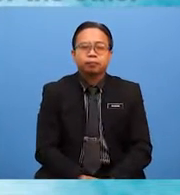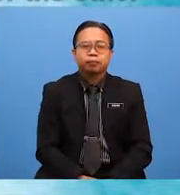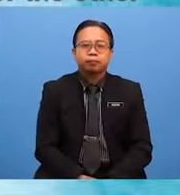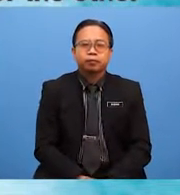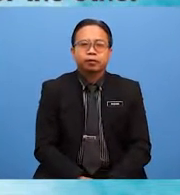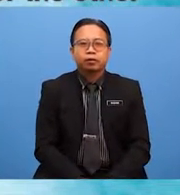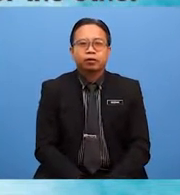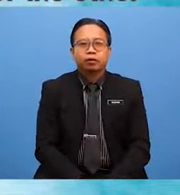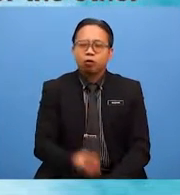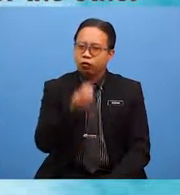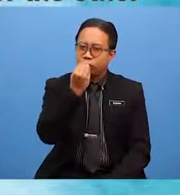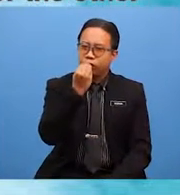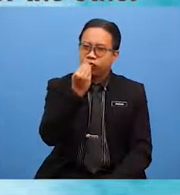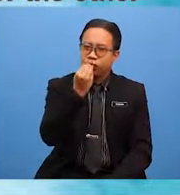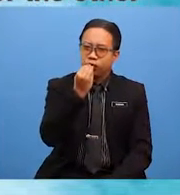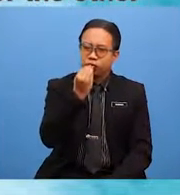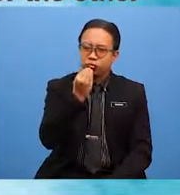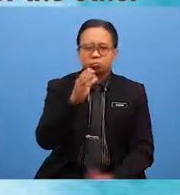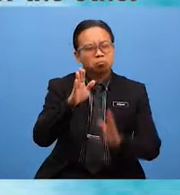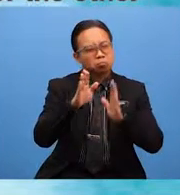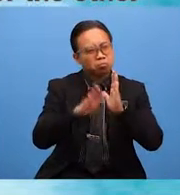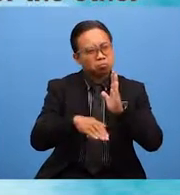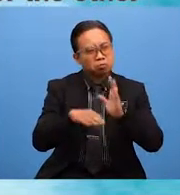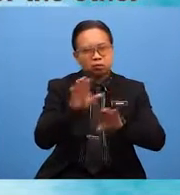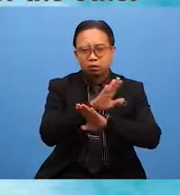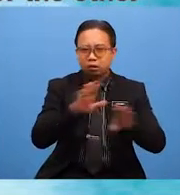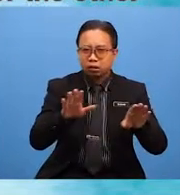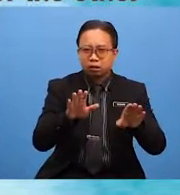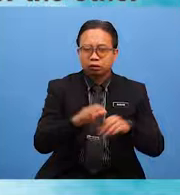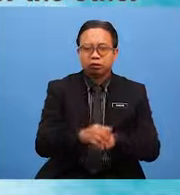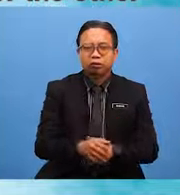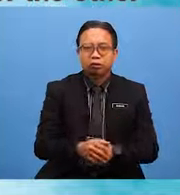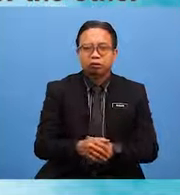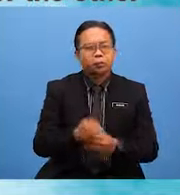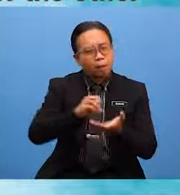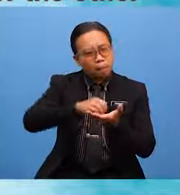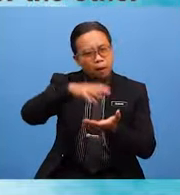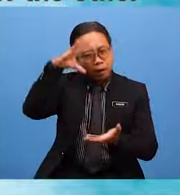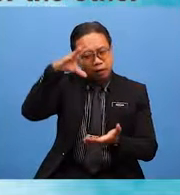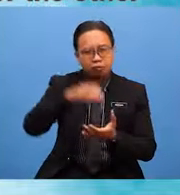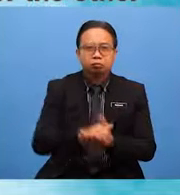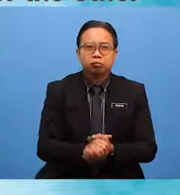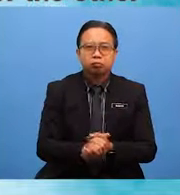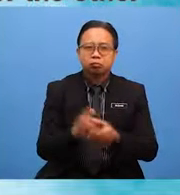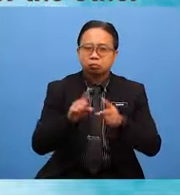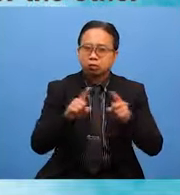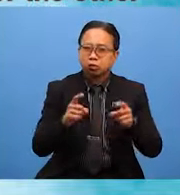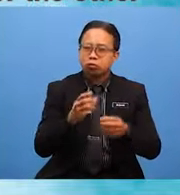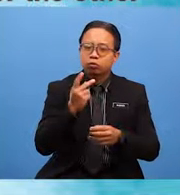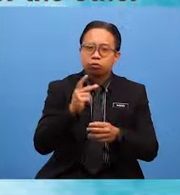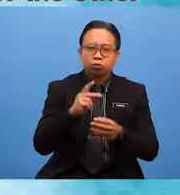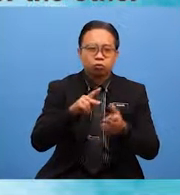The food sold at the canteen are not only expensive, but lack variety.